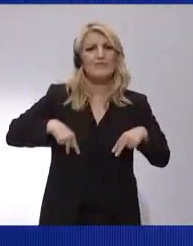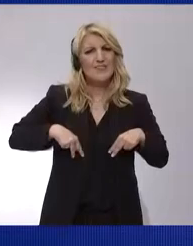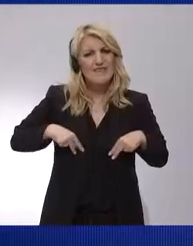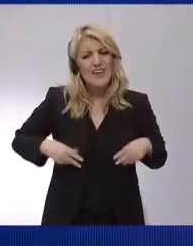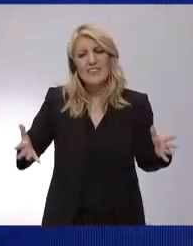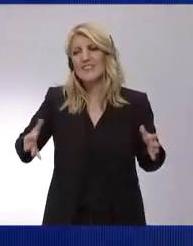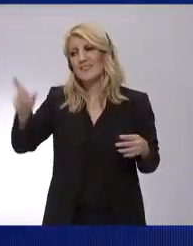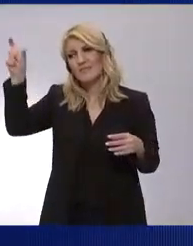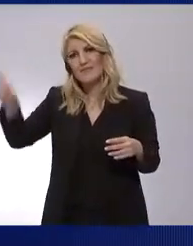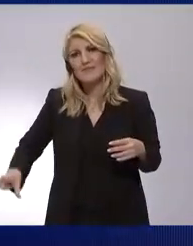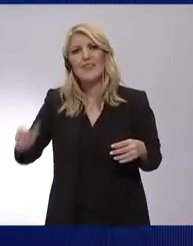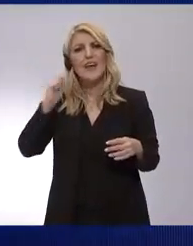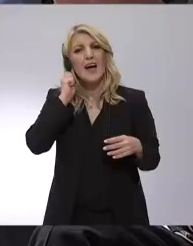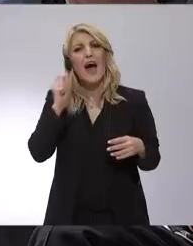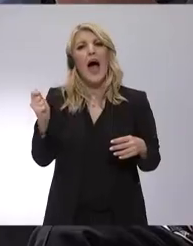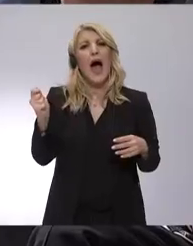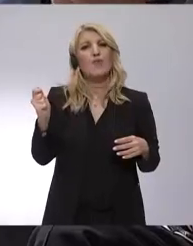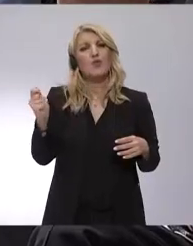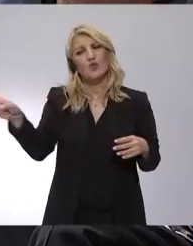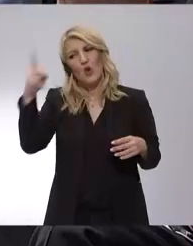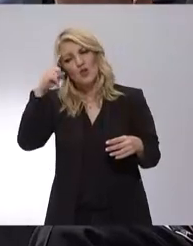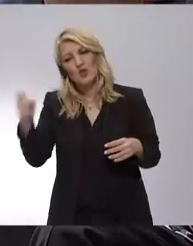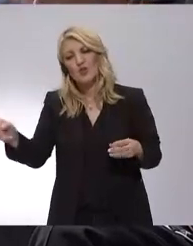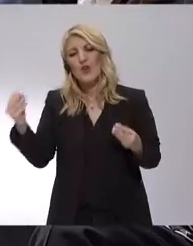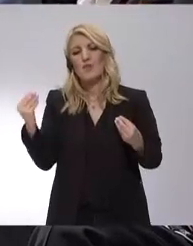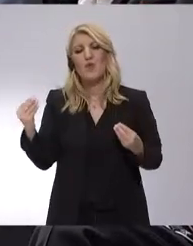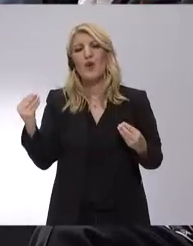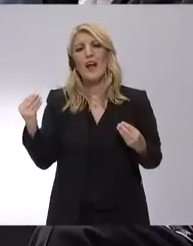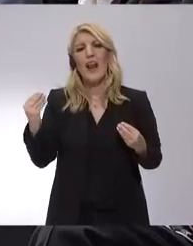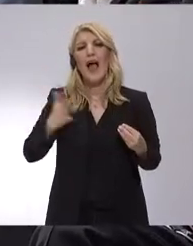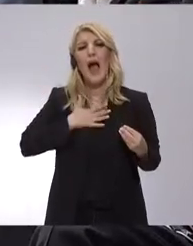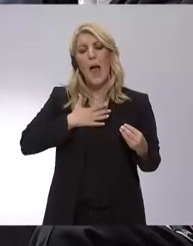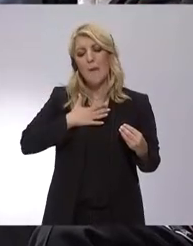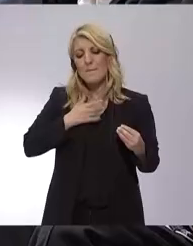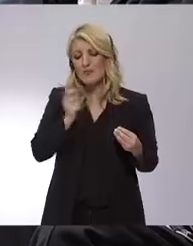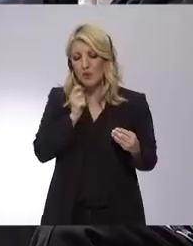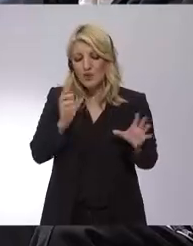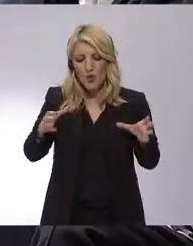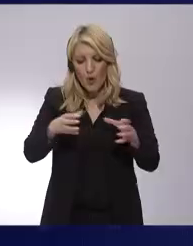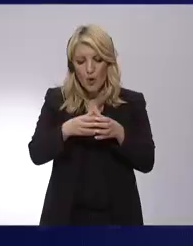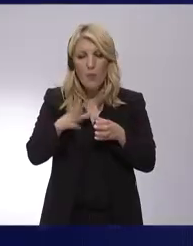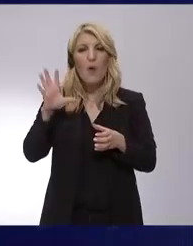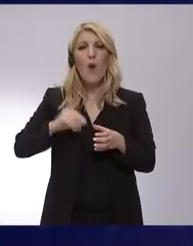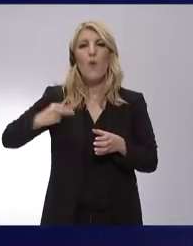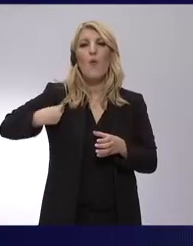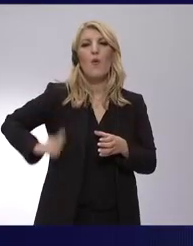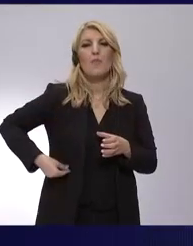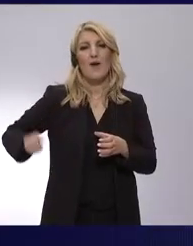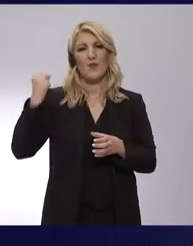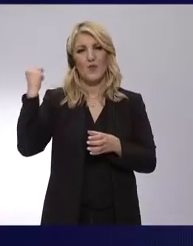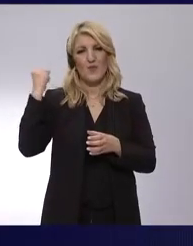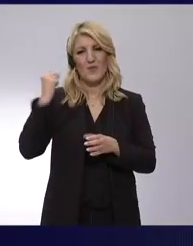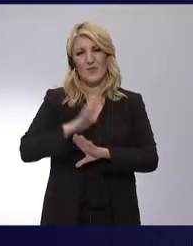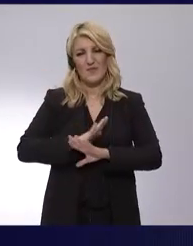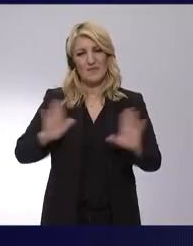mayor's party with you also in the lead. Let's be proud about this. Thank you to all governors, to all mayors for your hard work.